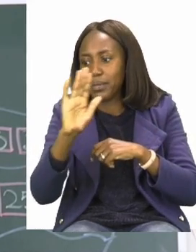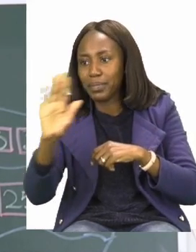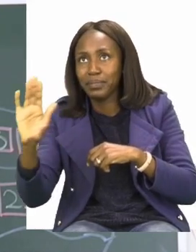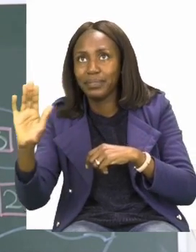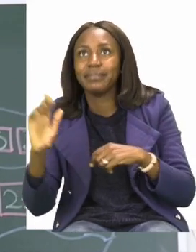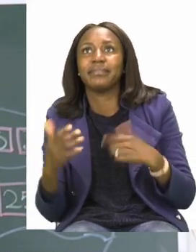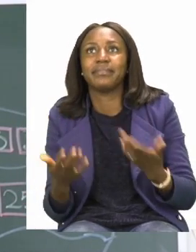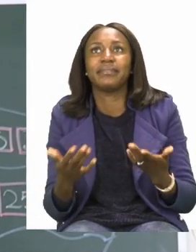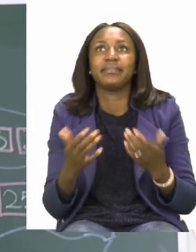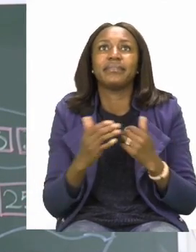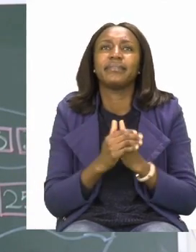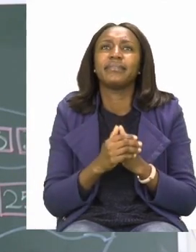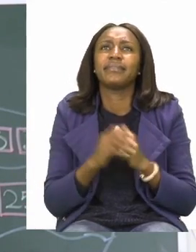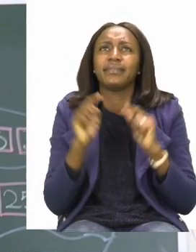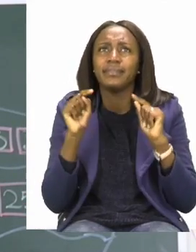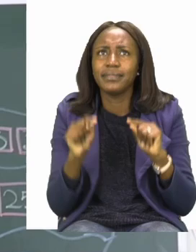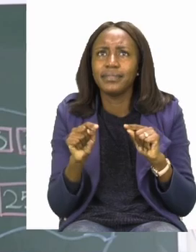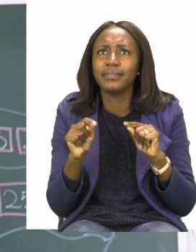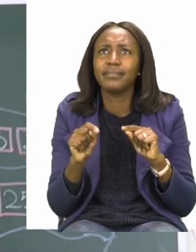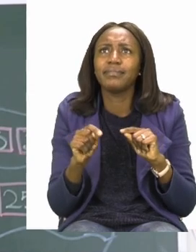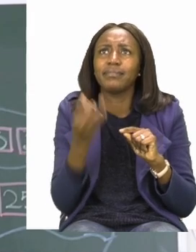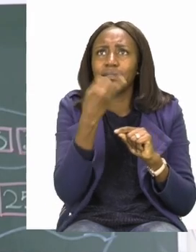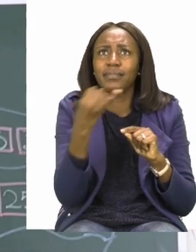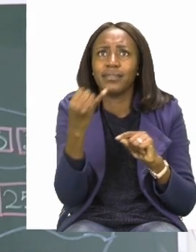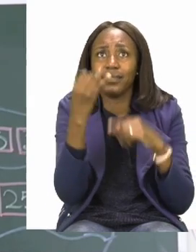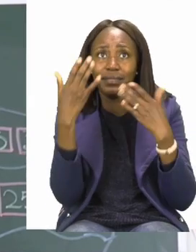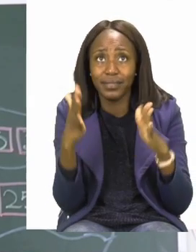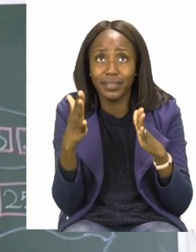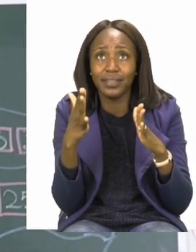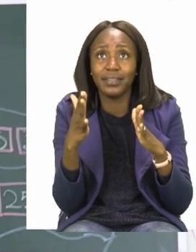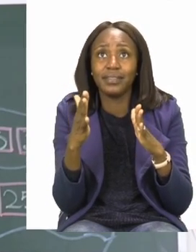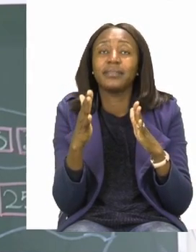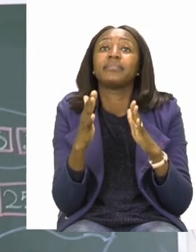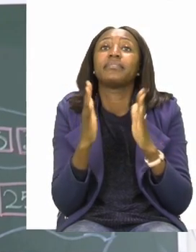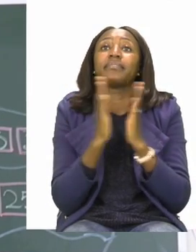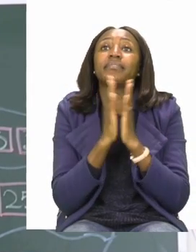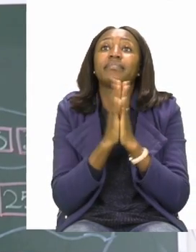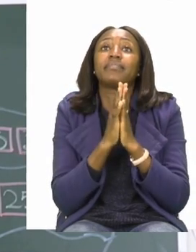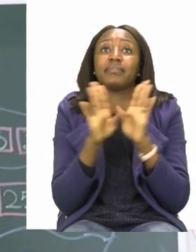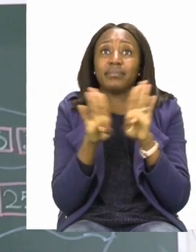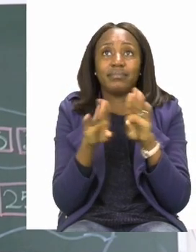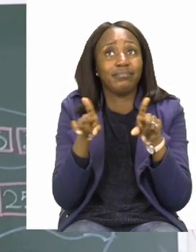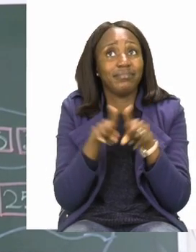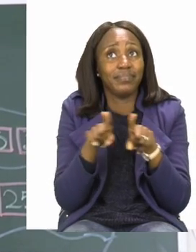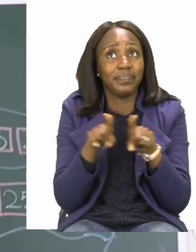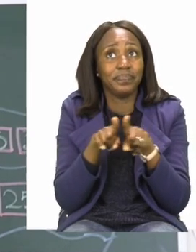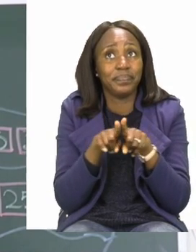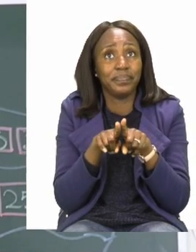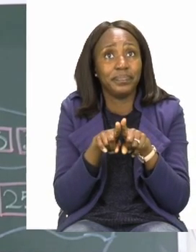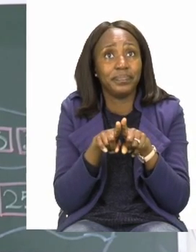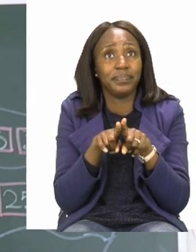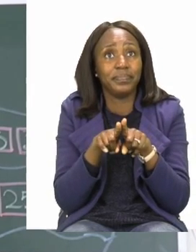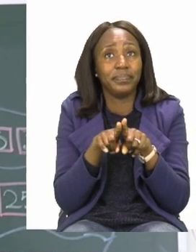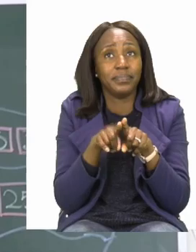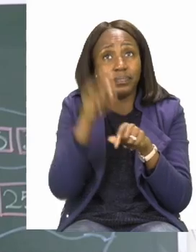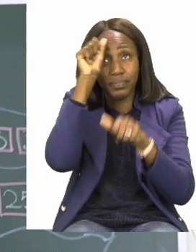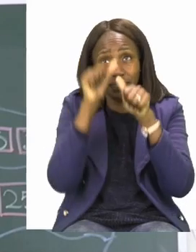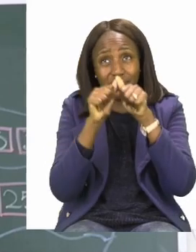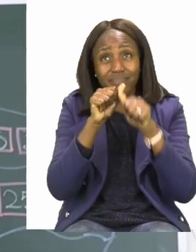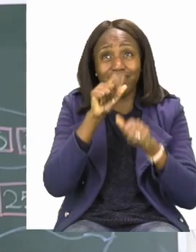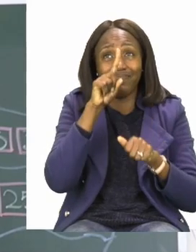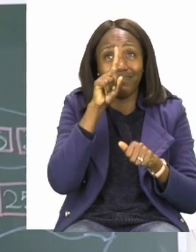Now that we have actually drawn it, I want you to do it the same. Remember, one brick